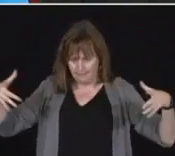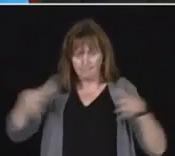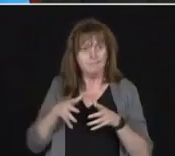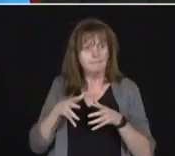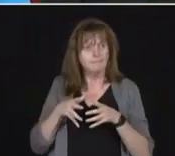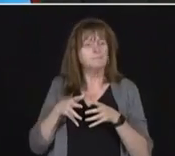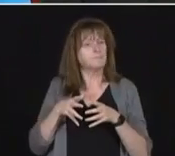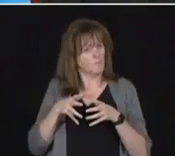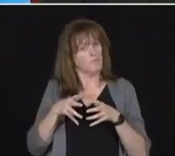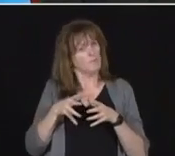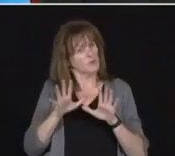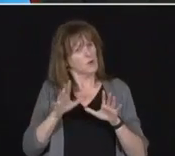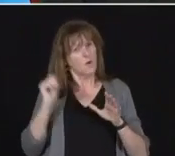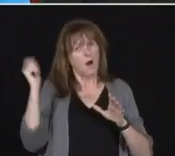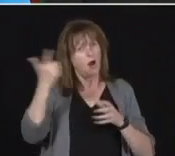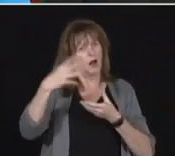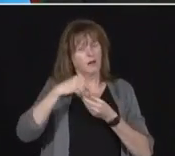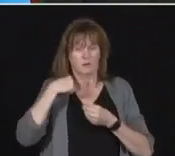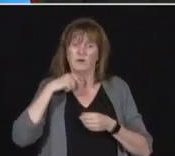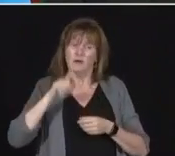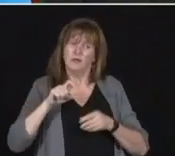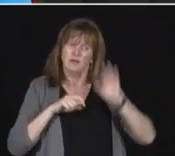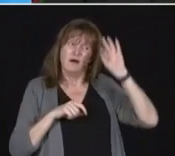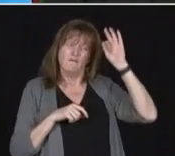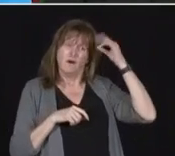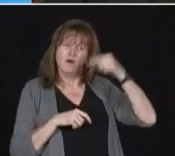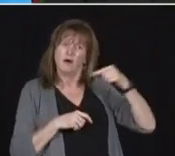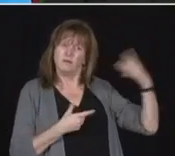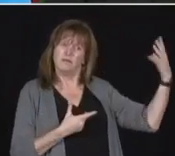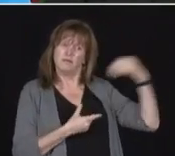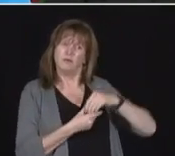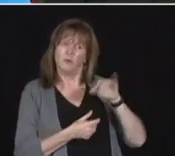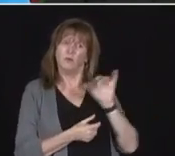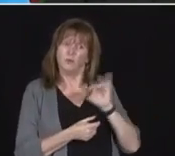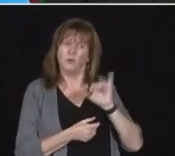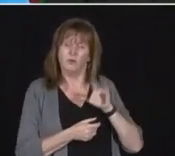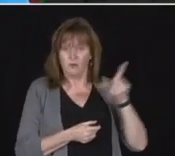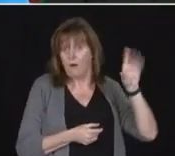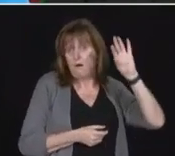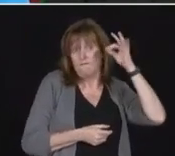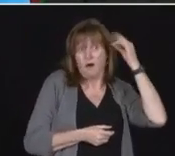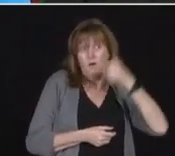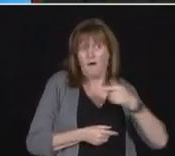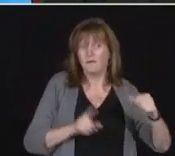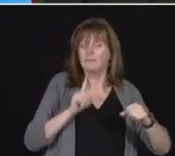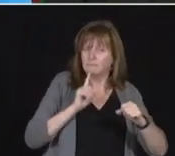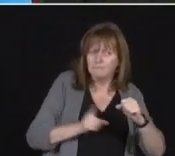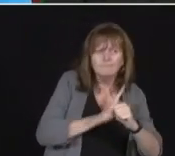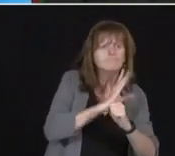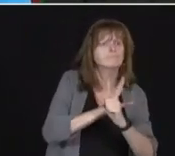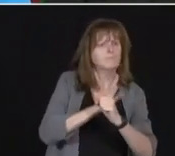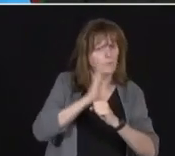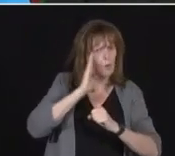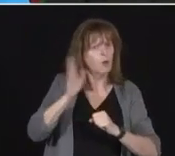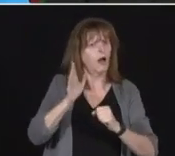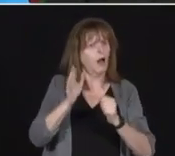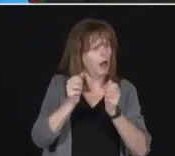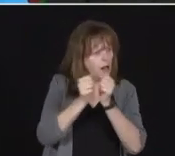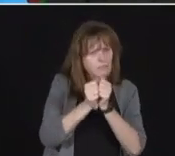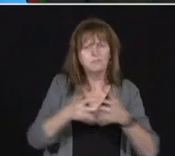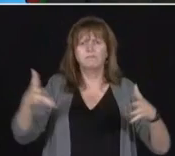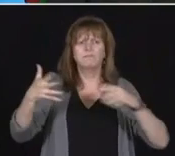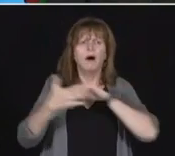federal government there too. We need the federal government to deliver on its commitment to rural broadband because we can't do it alone.